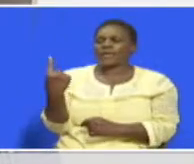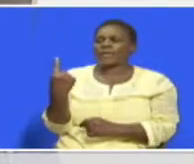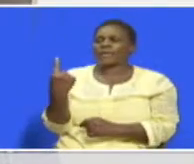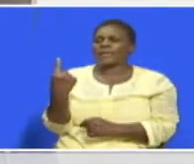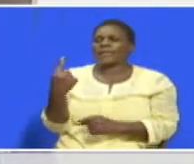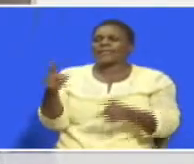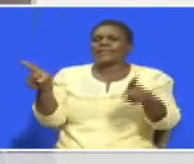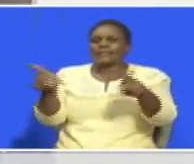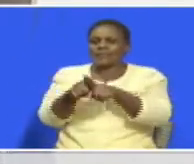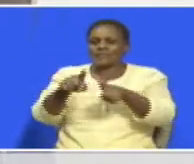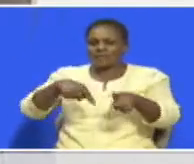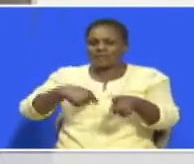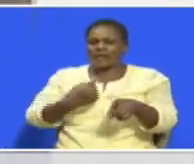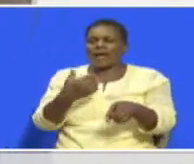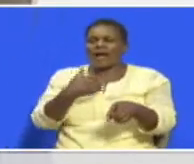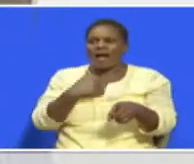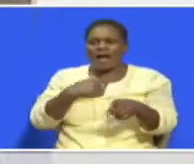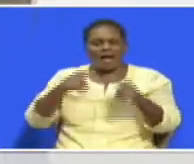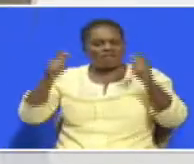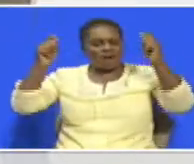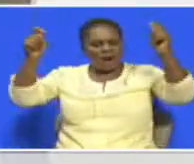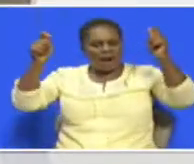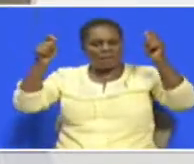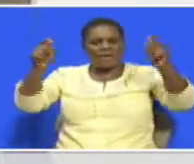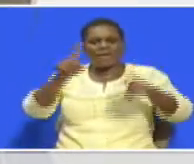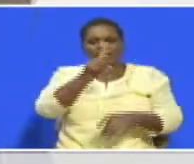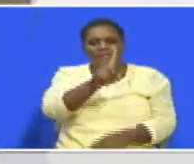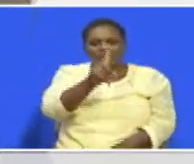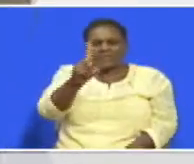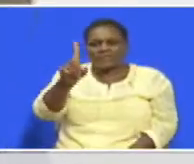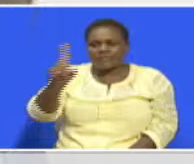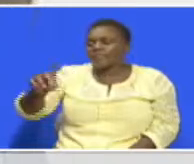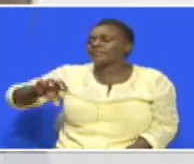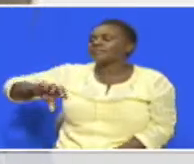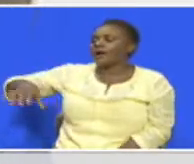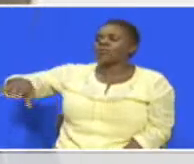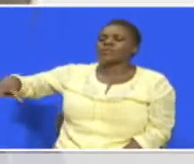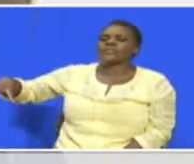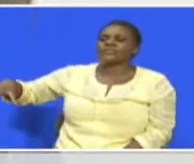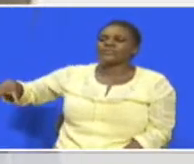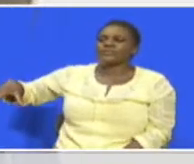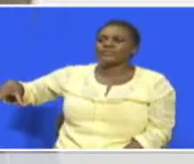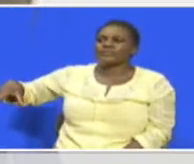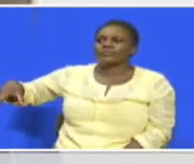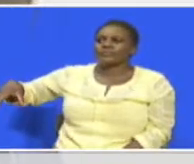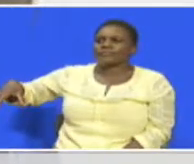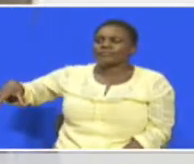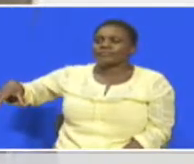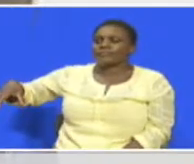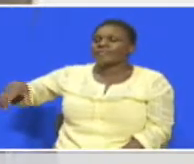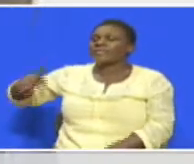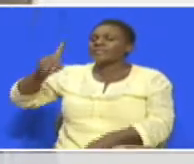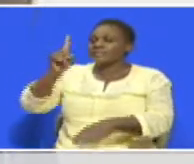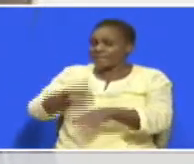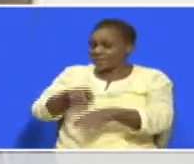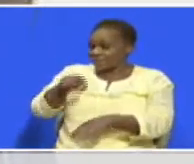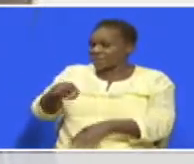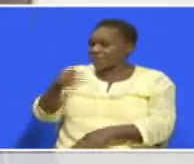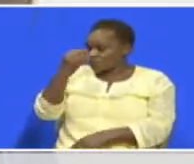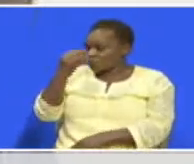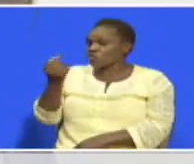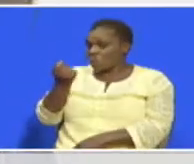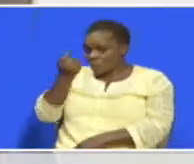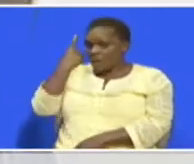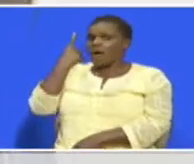And we are going to have rallies in each and every county And that is the time he will realize